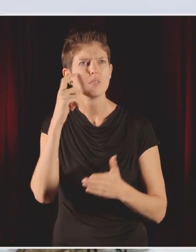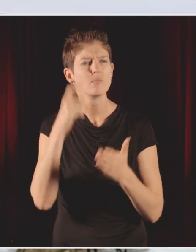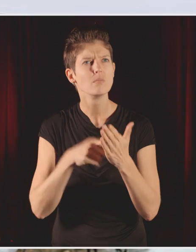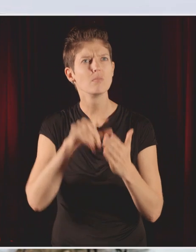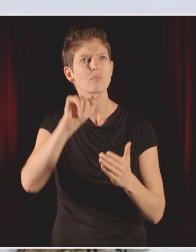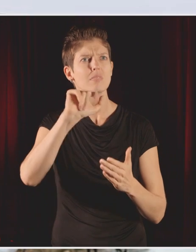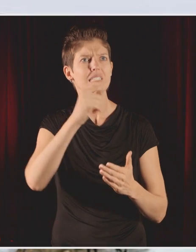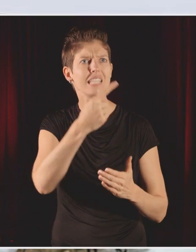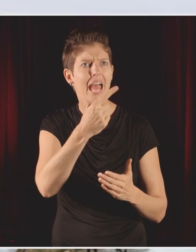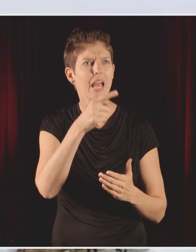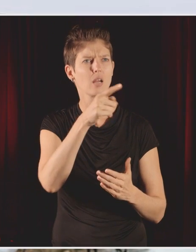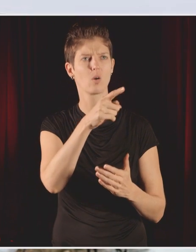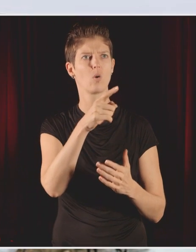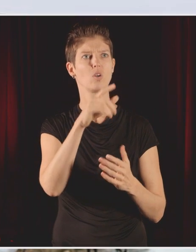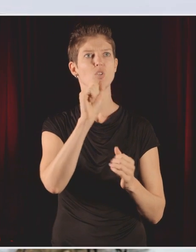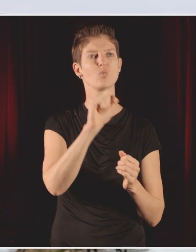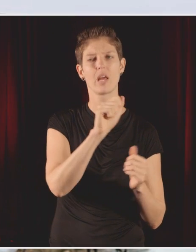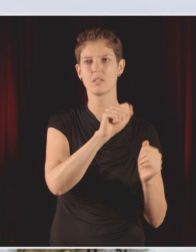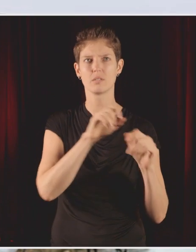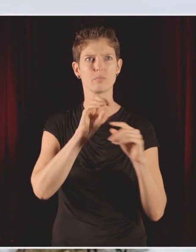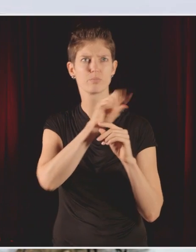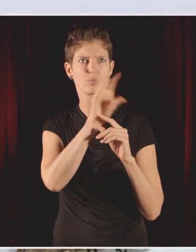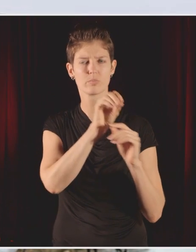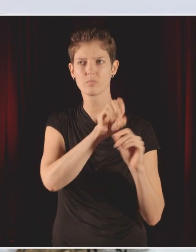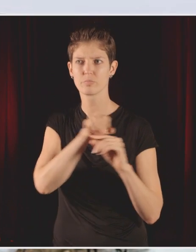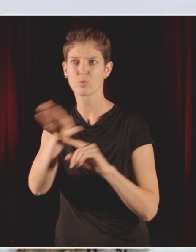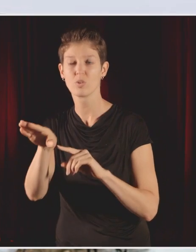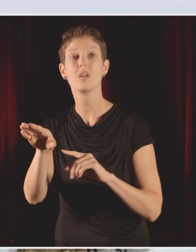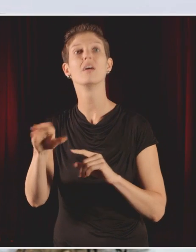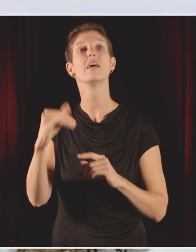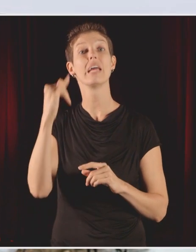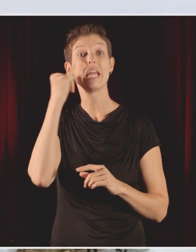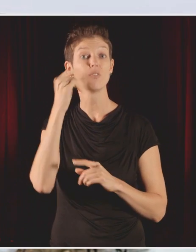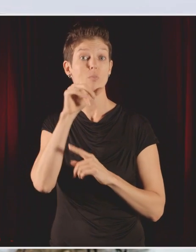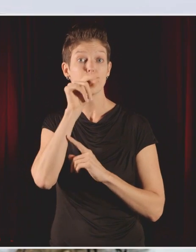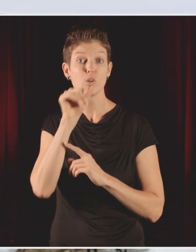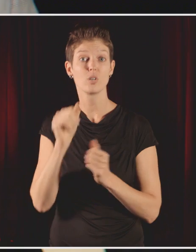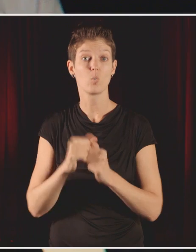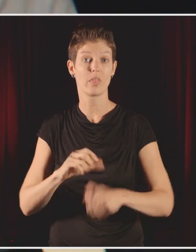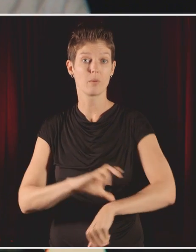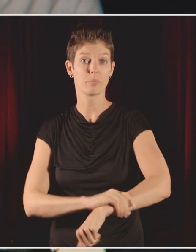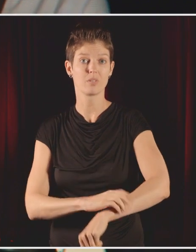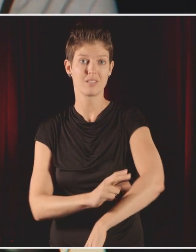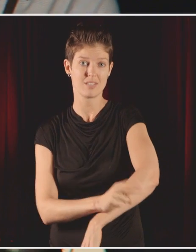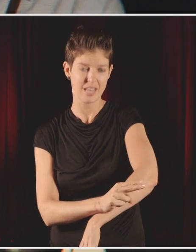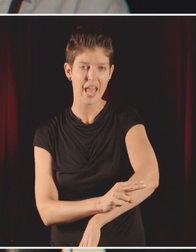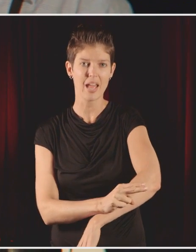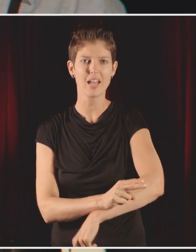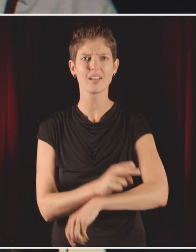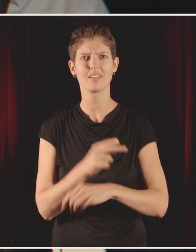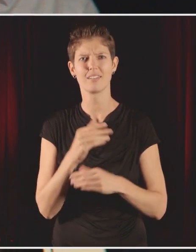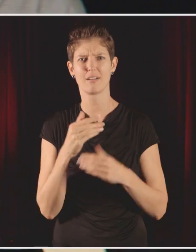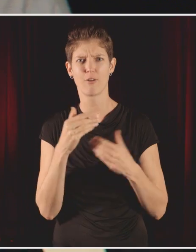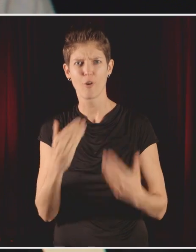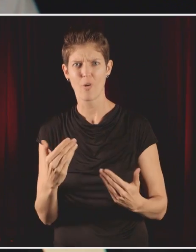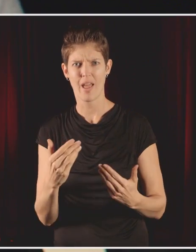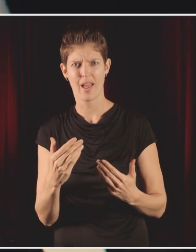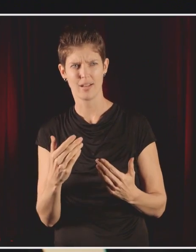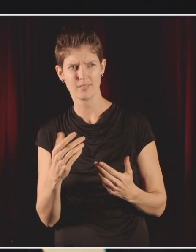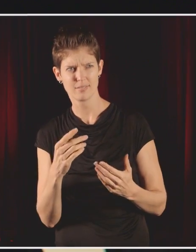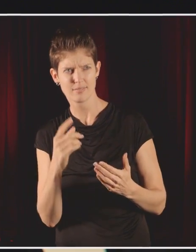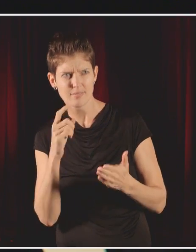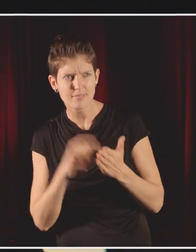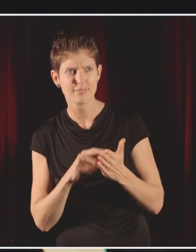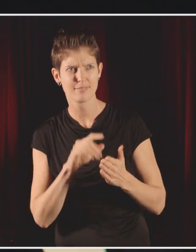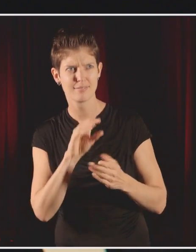are saying, well, where did that come from? And they're sharing this again. Hundreds of people all over the world sharing birds with field-readable tags. So if you see a bird, take the